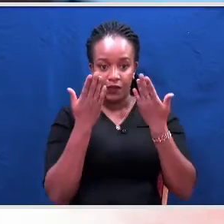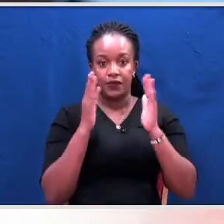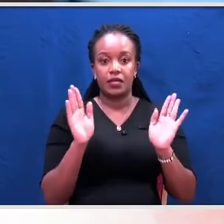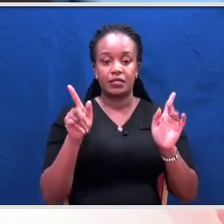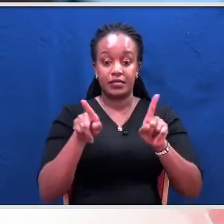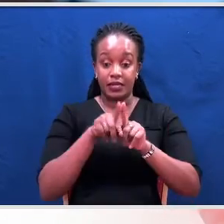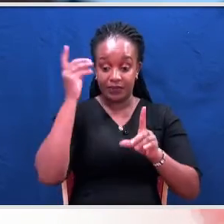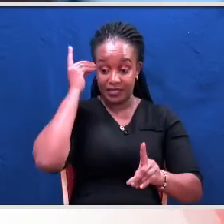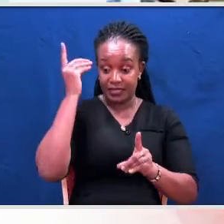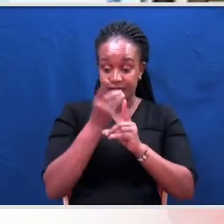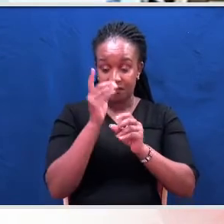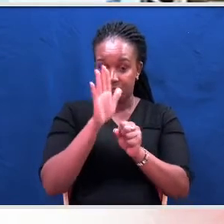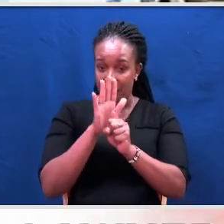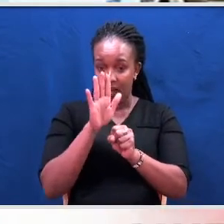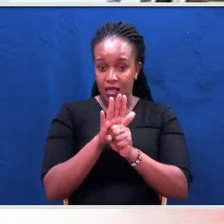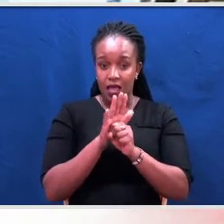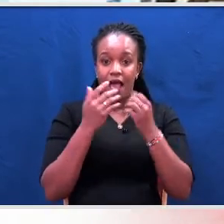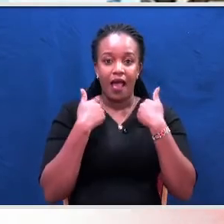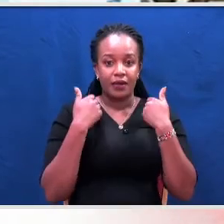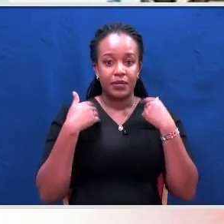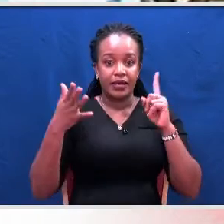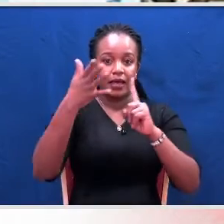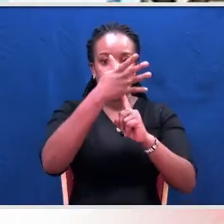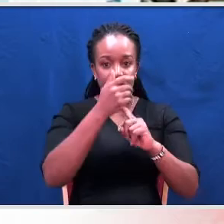have already been arrived at.